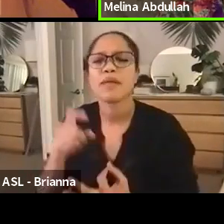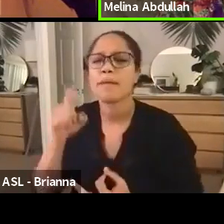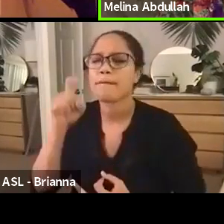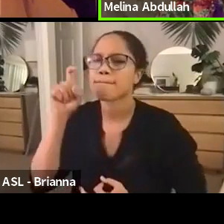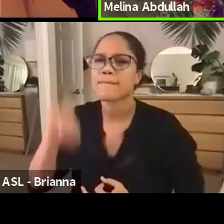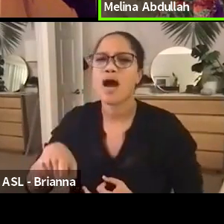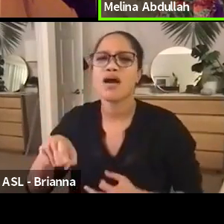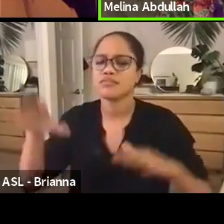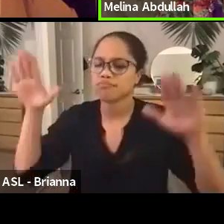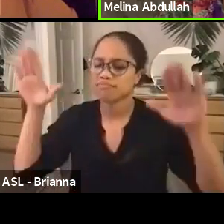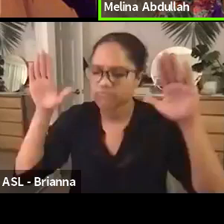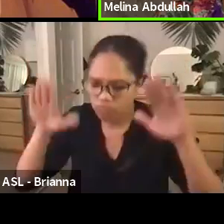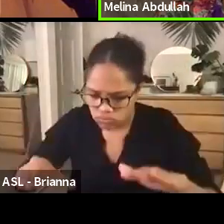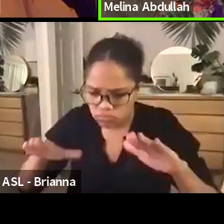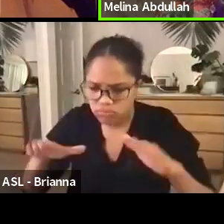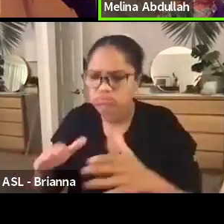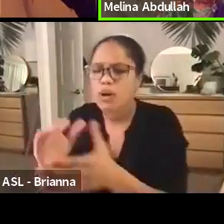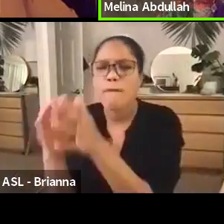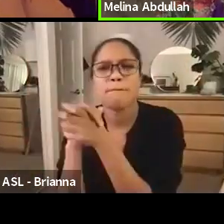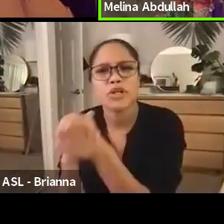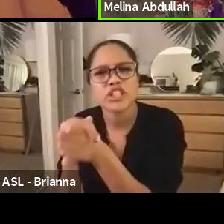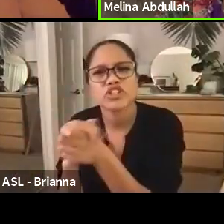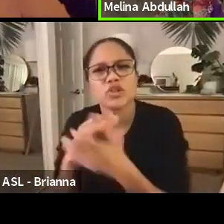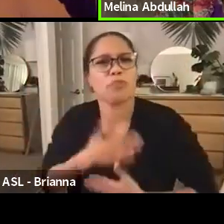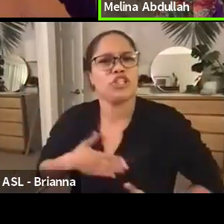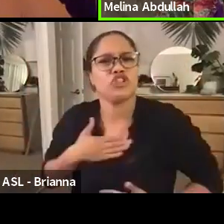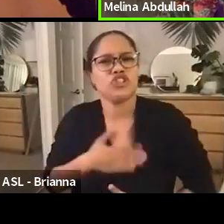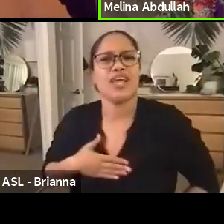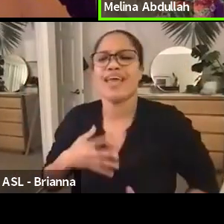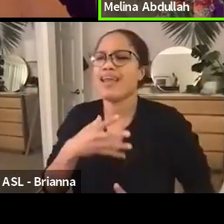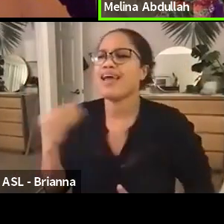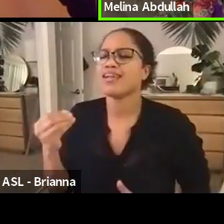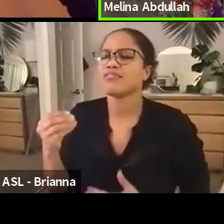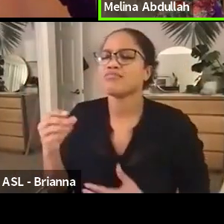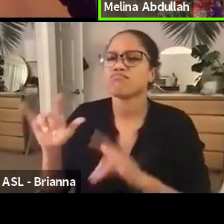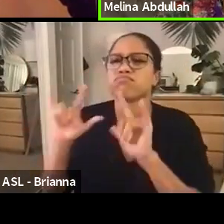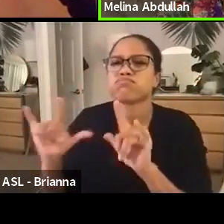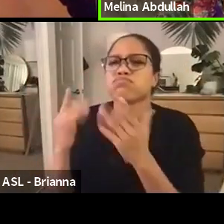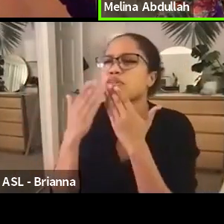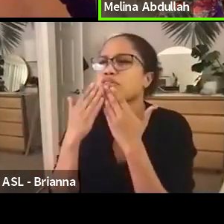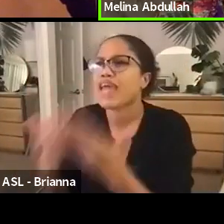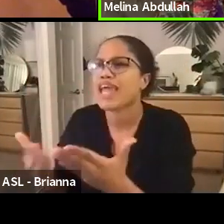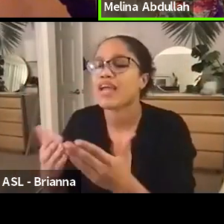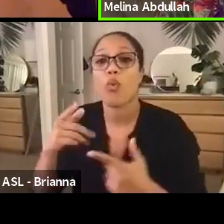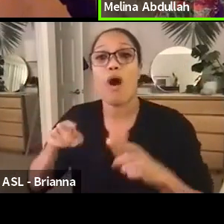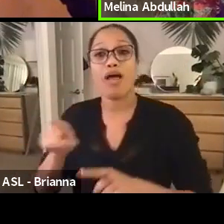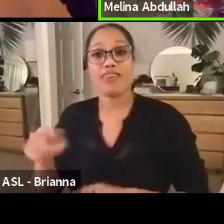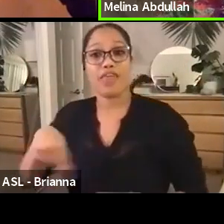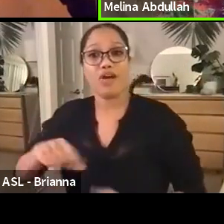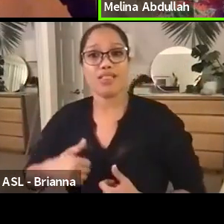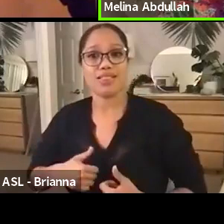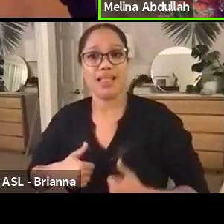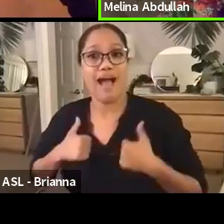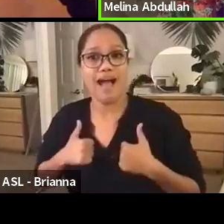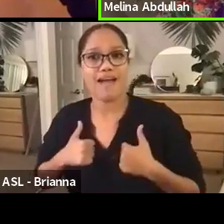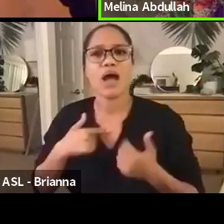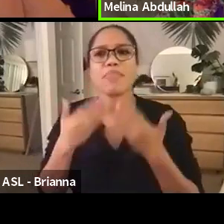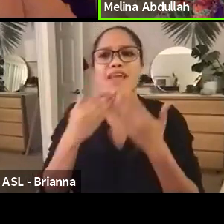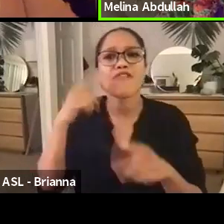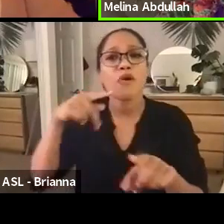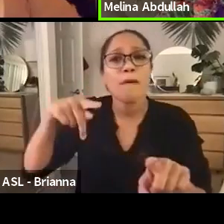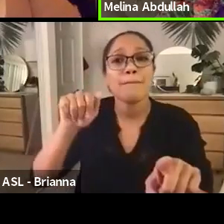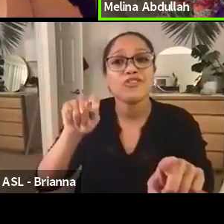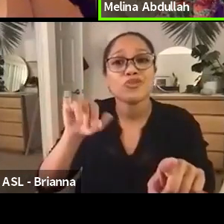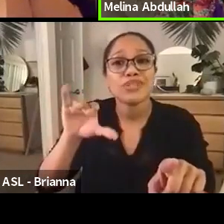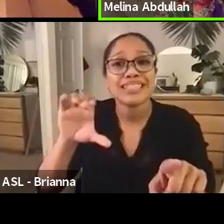roses while they're still alive. And I'm grateful to women like Ava DuVernay and Patrice and so